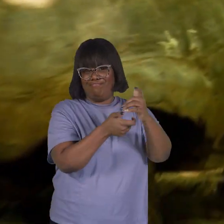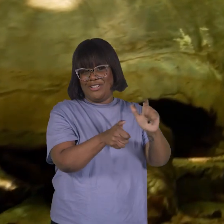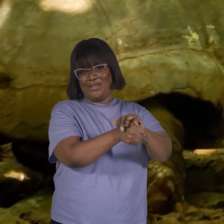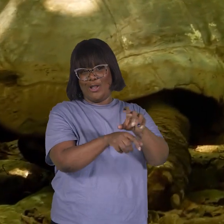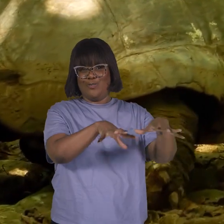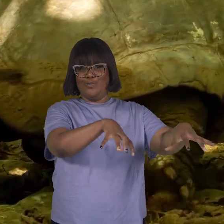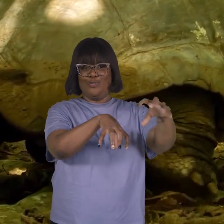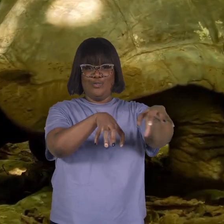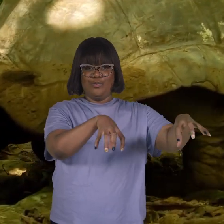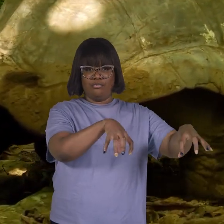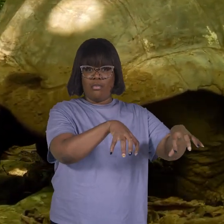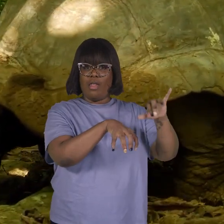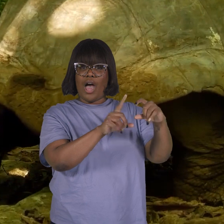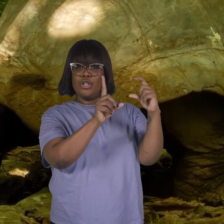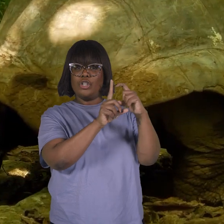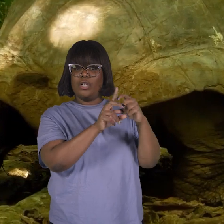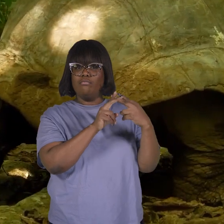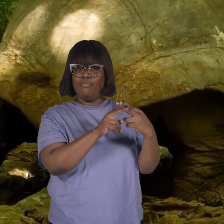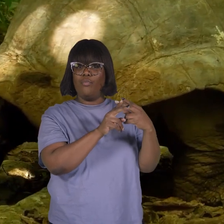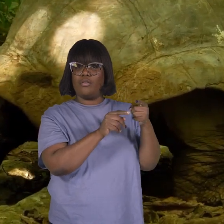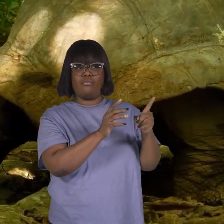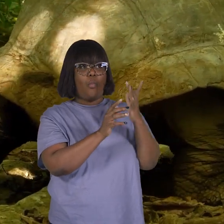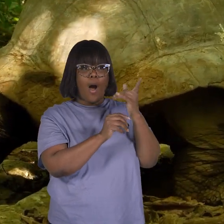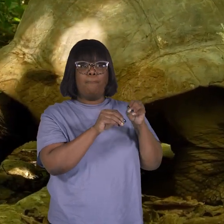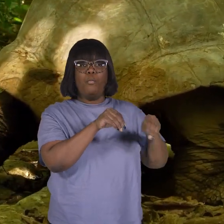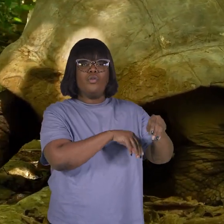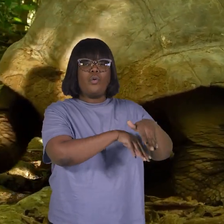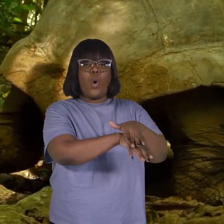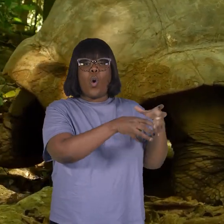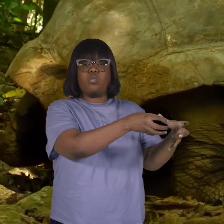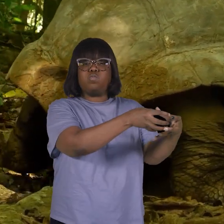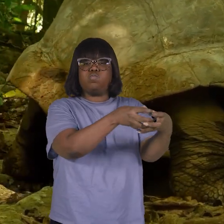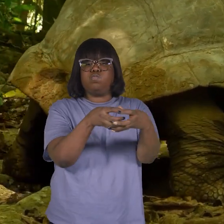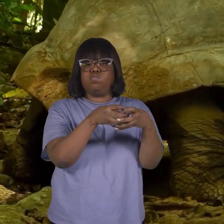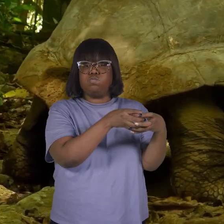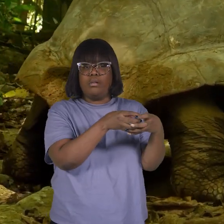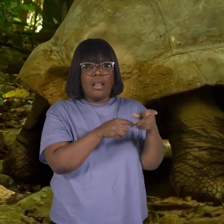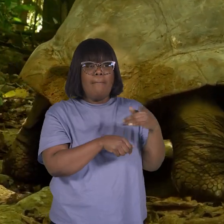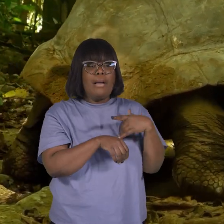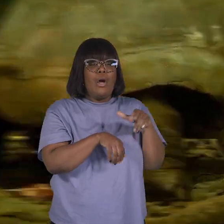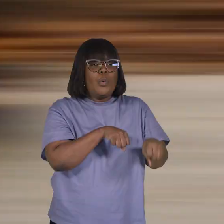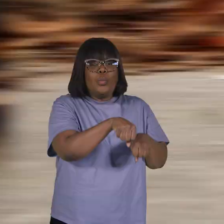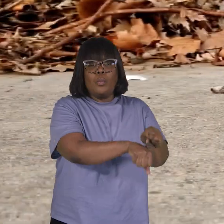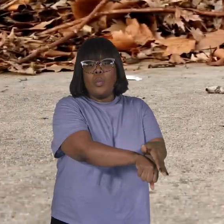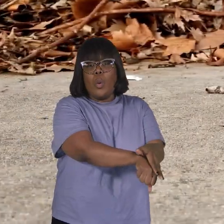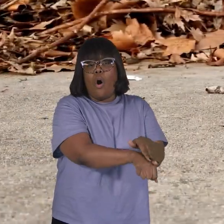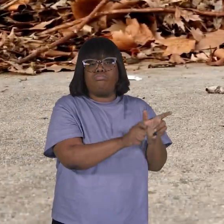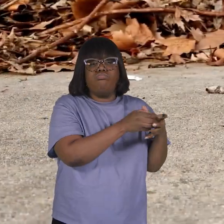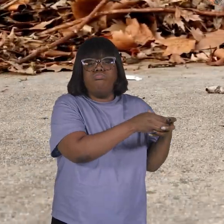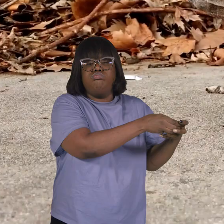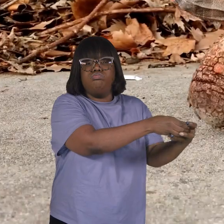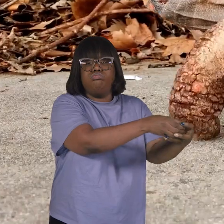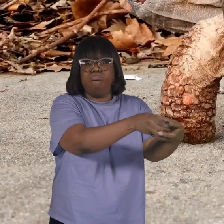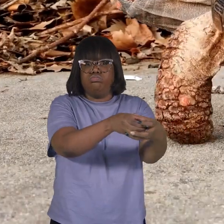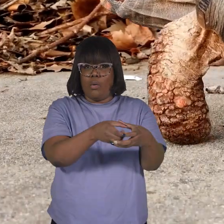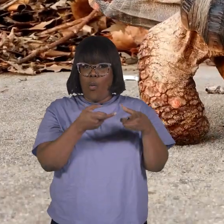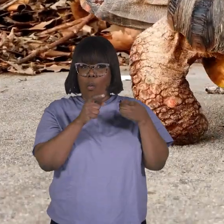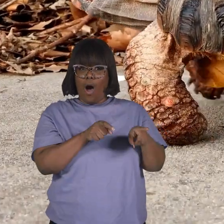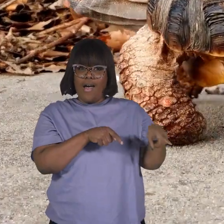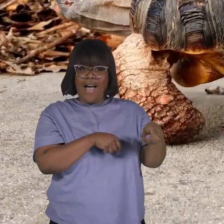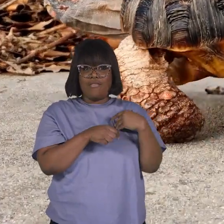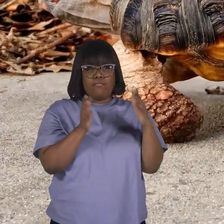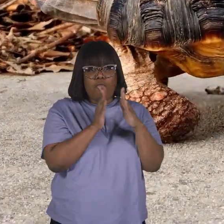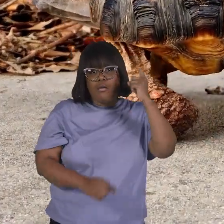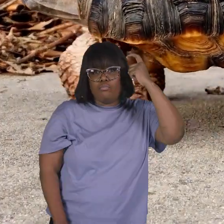The term comes from the act that tortoises move so slowly, they creep along. While tortoises have tiny